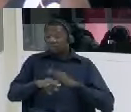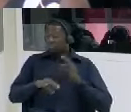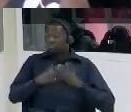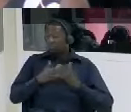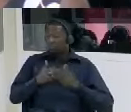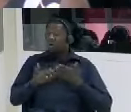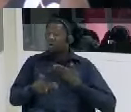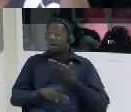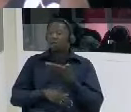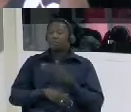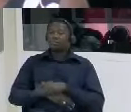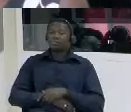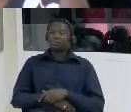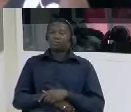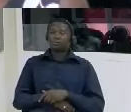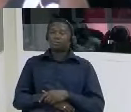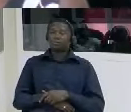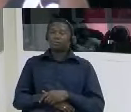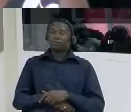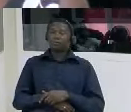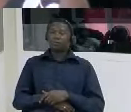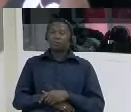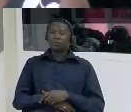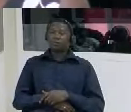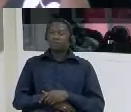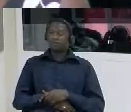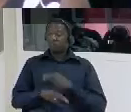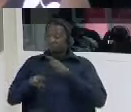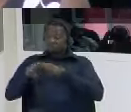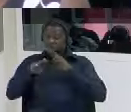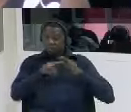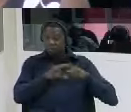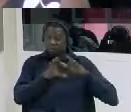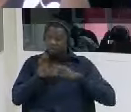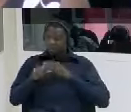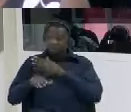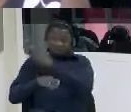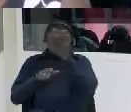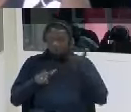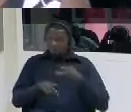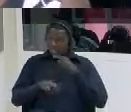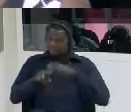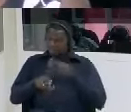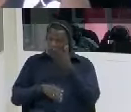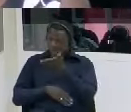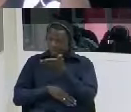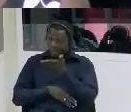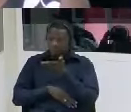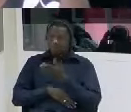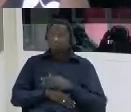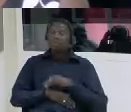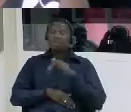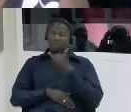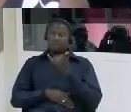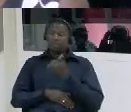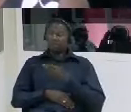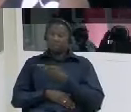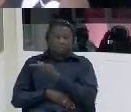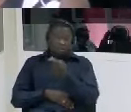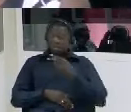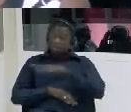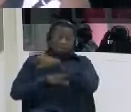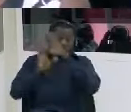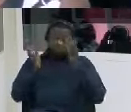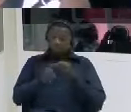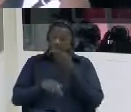the panel was panel members were they present when this happened exactly yes they were present what about us